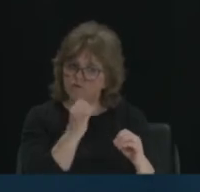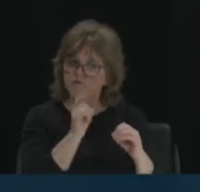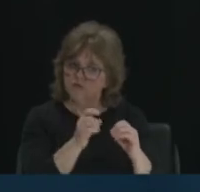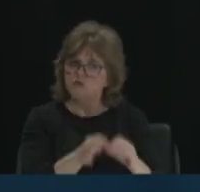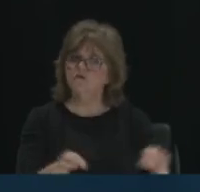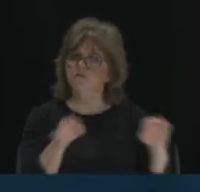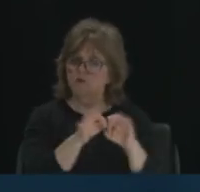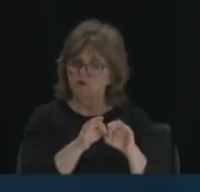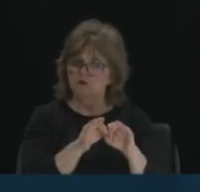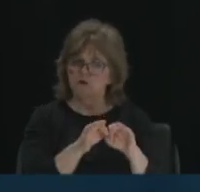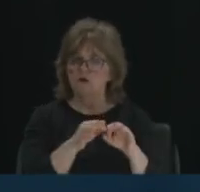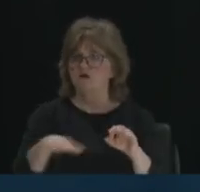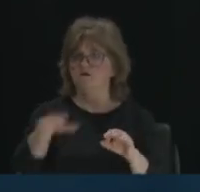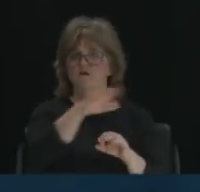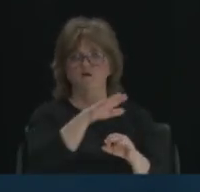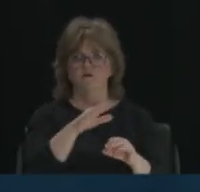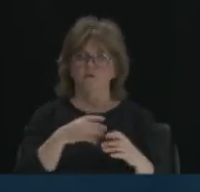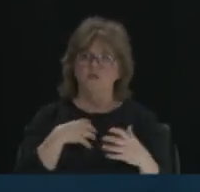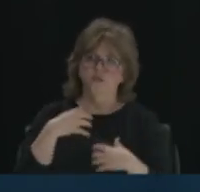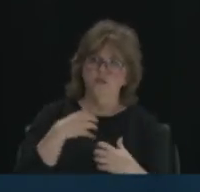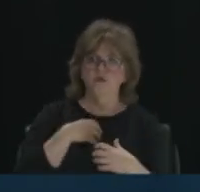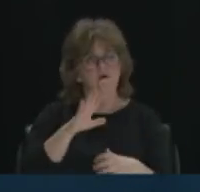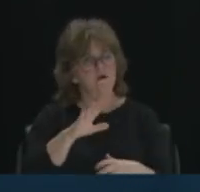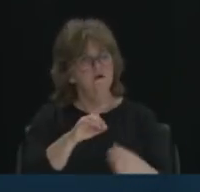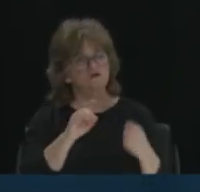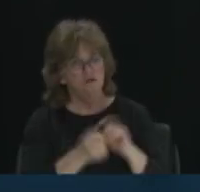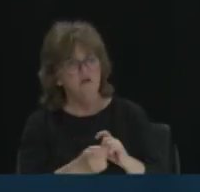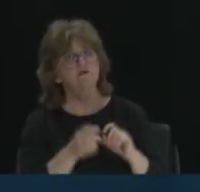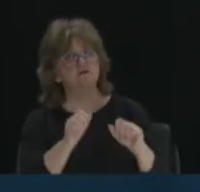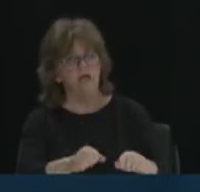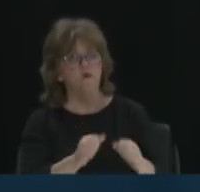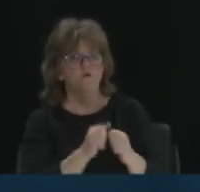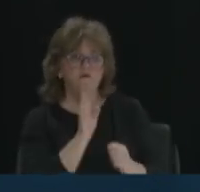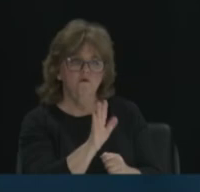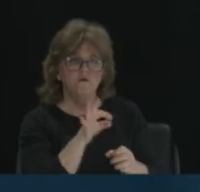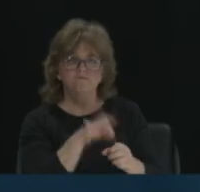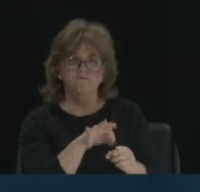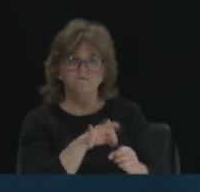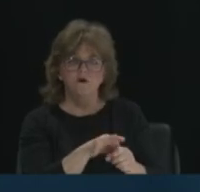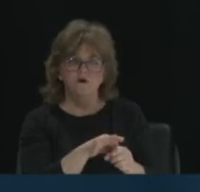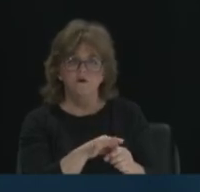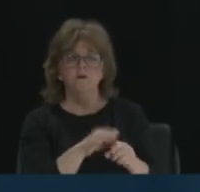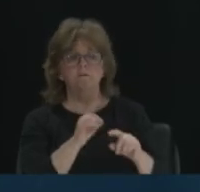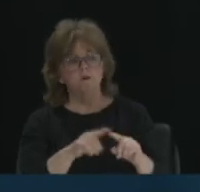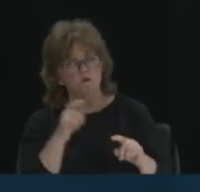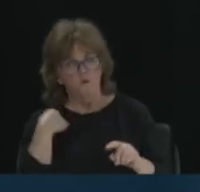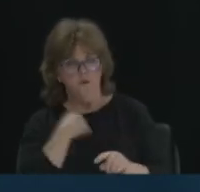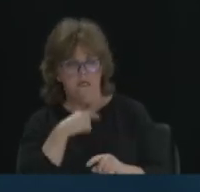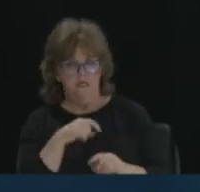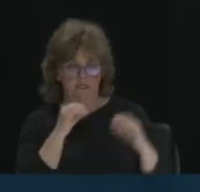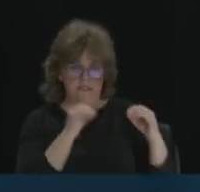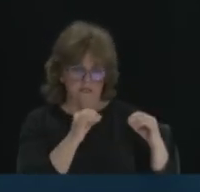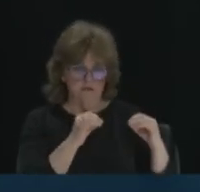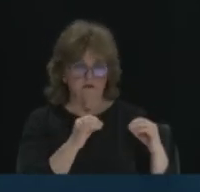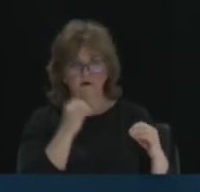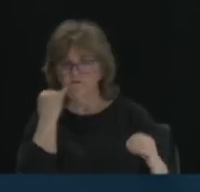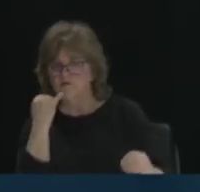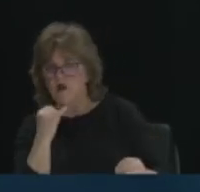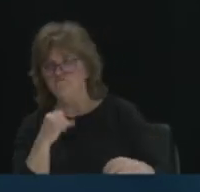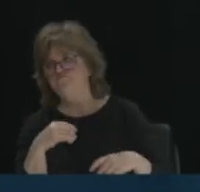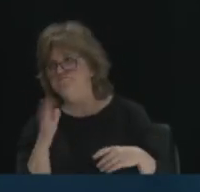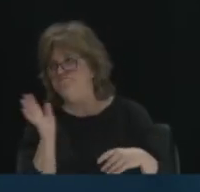you change things. Right. You know, so if we're not educating, shame on us. So we need to make certain that we're educating them. So, you know, we have